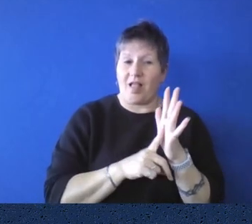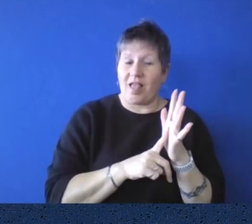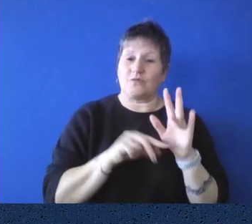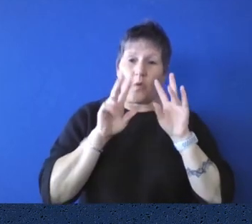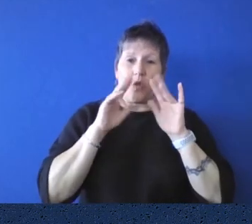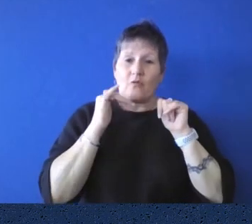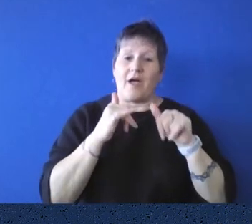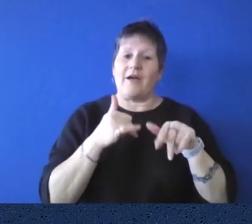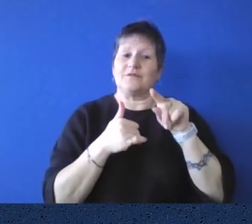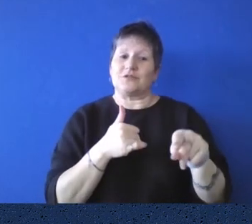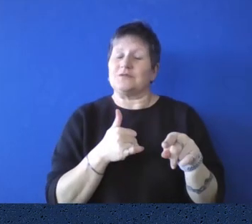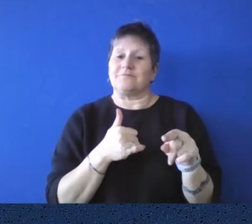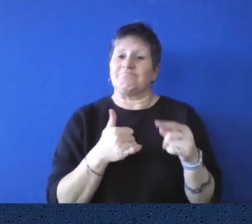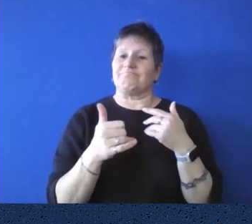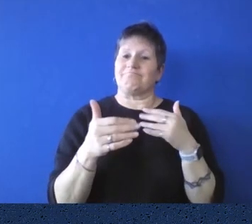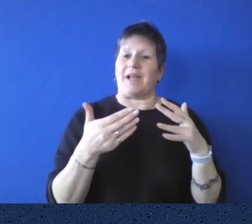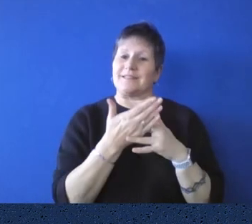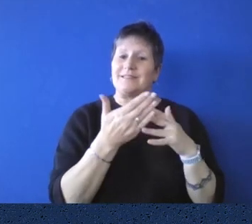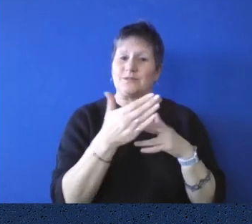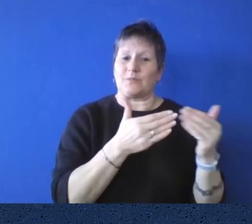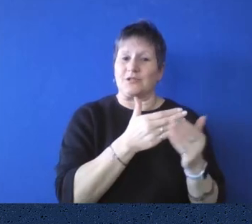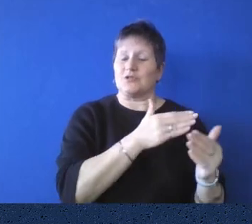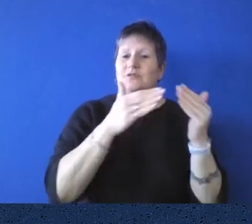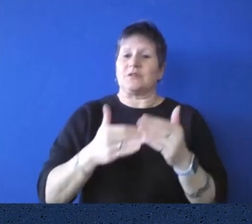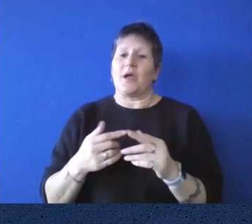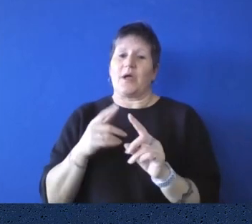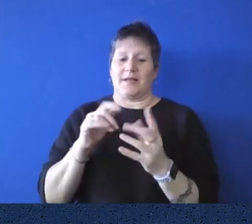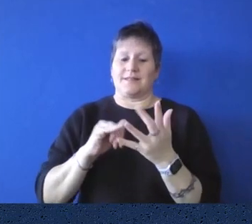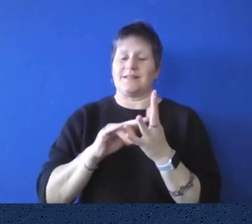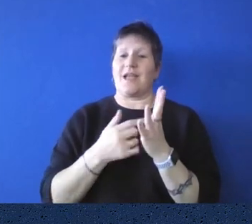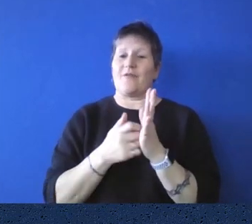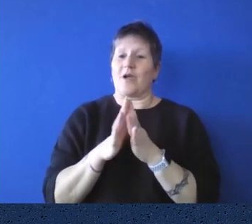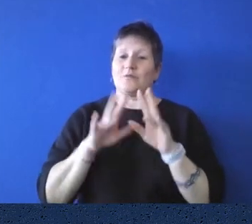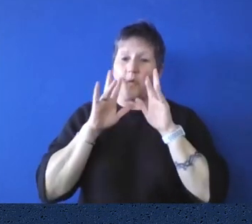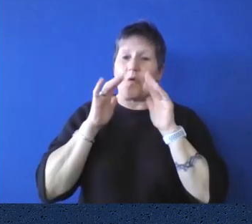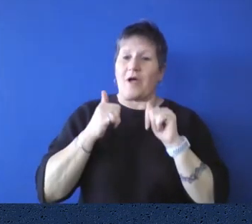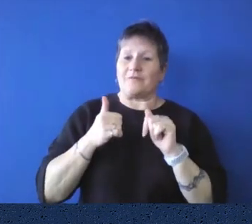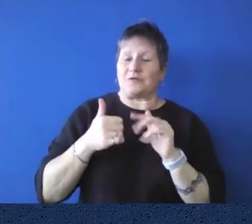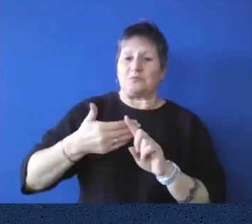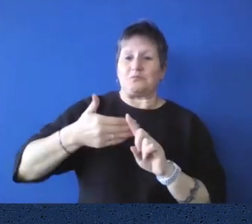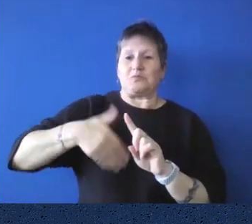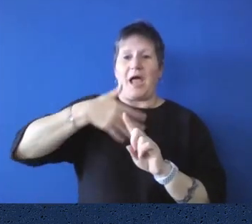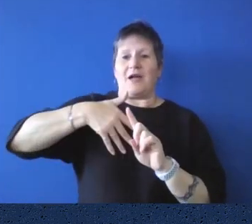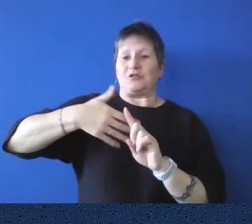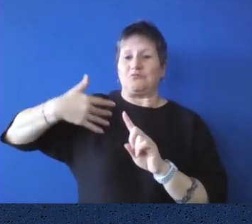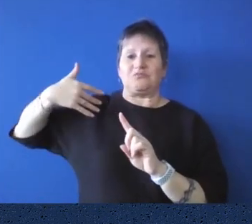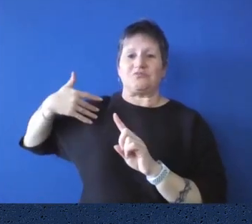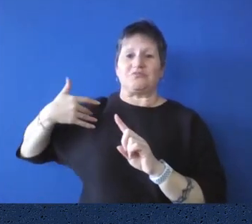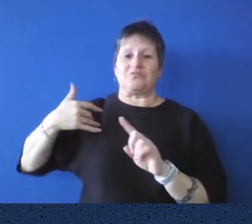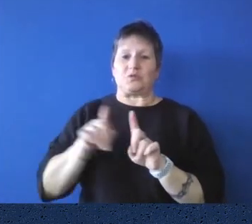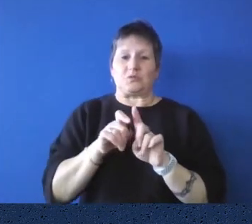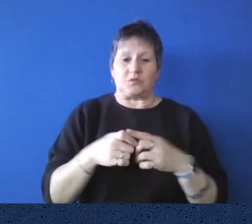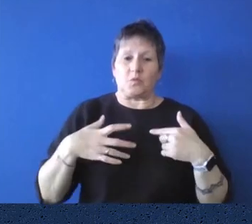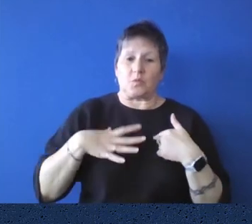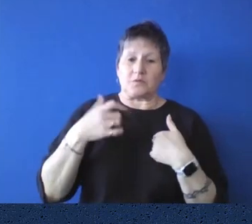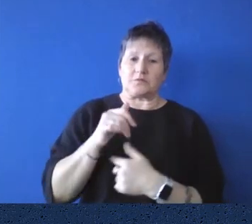the Heritage Coordinator. Welcome to you all. Thank you Bill. And we'd really like to hear from you if you have questions for any of our